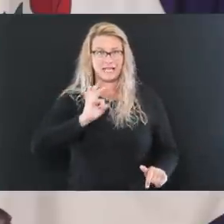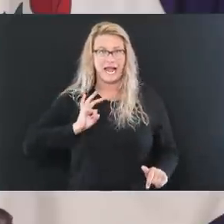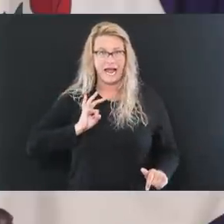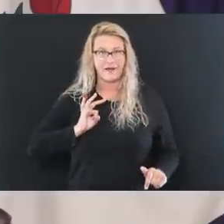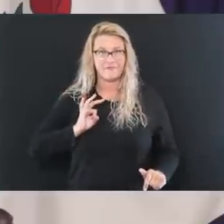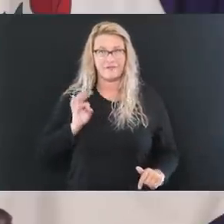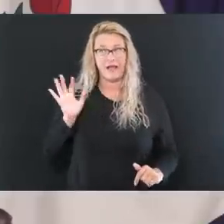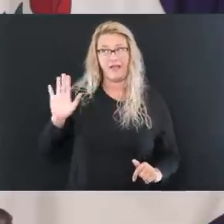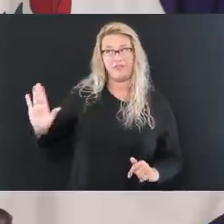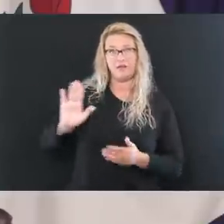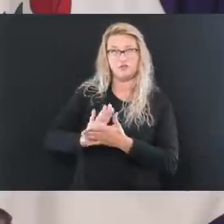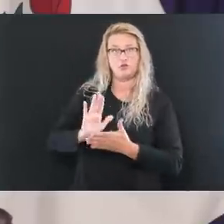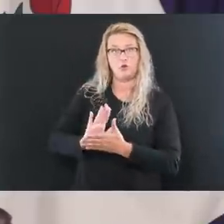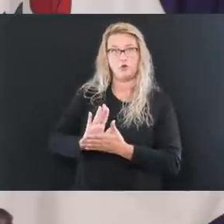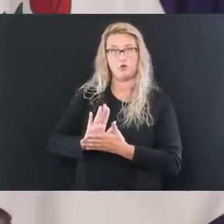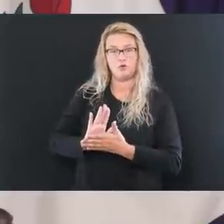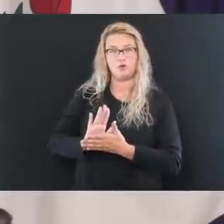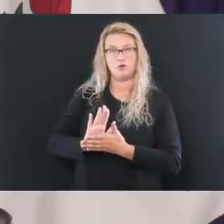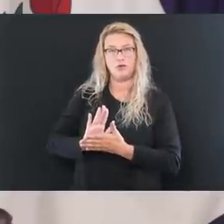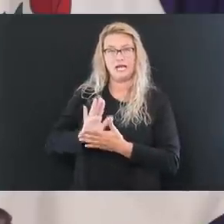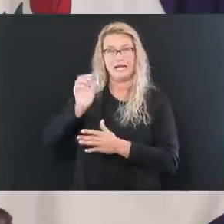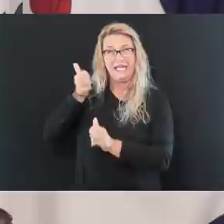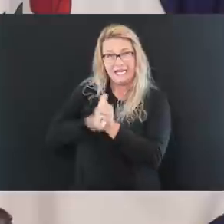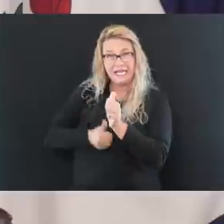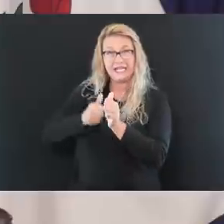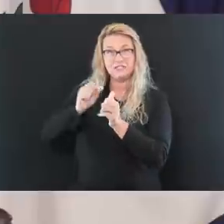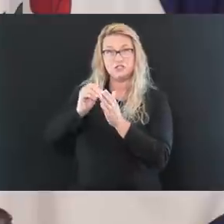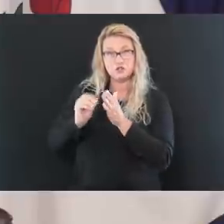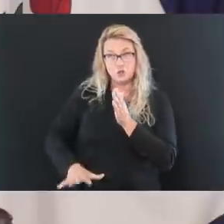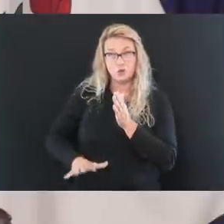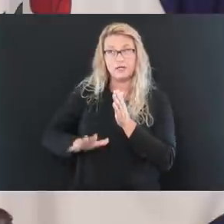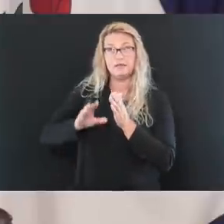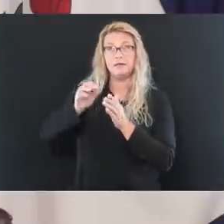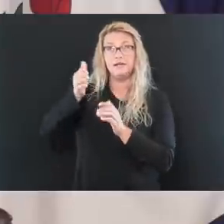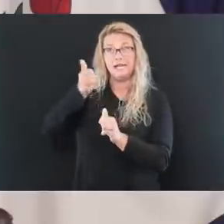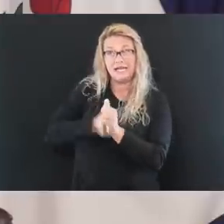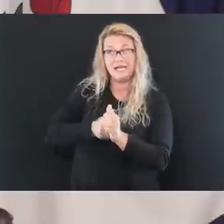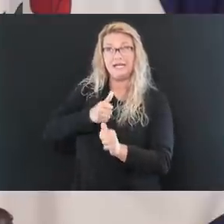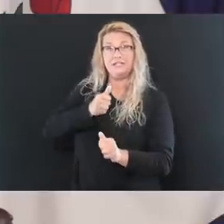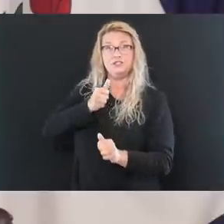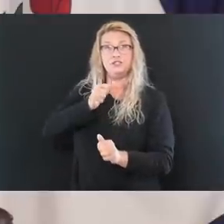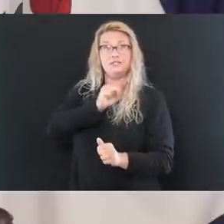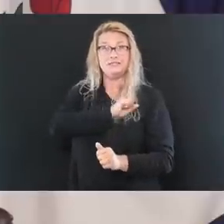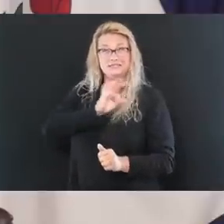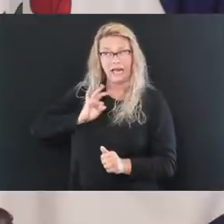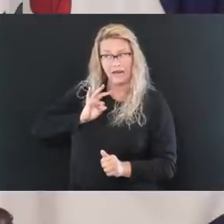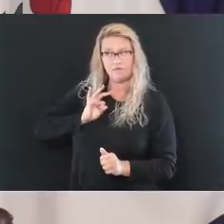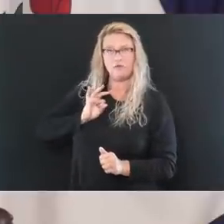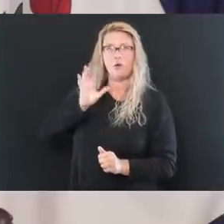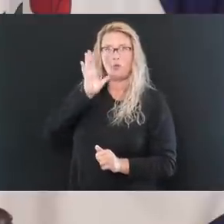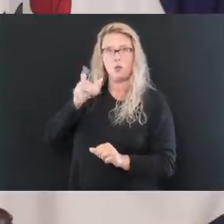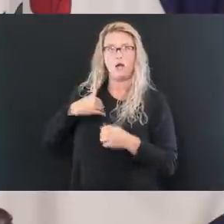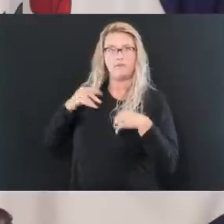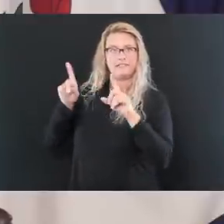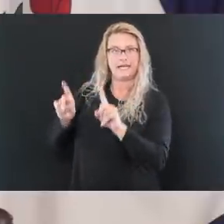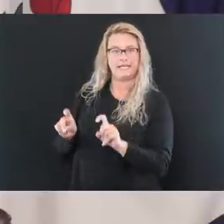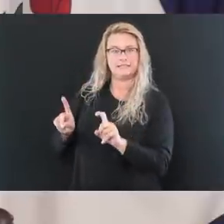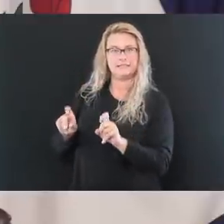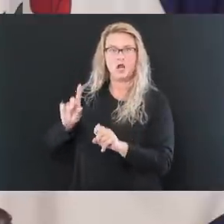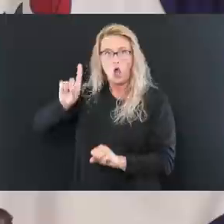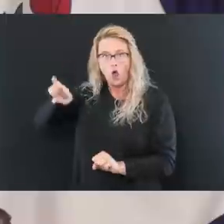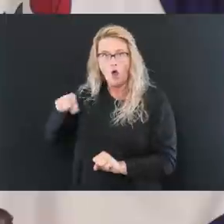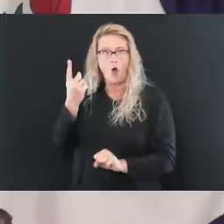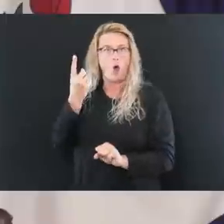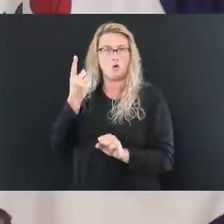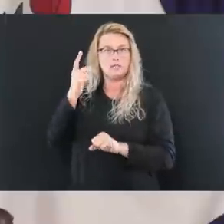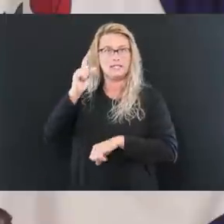that school. Every single child and every staff member at that school. Only children can come